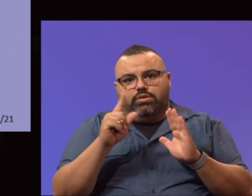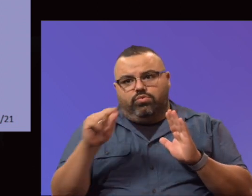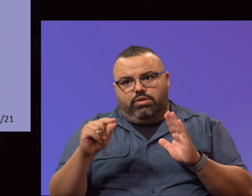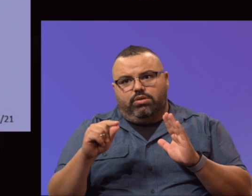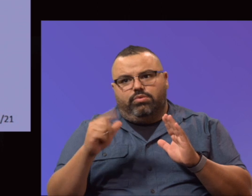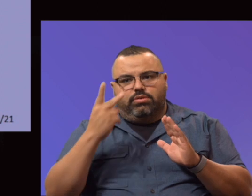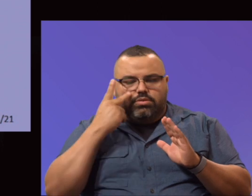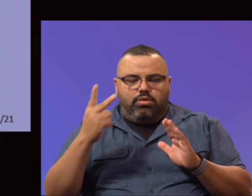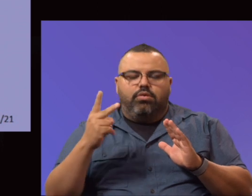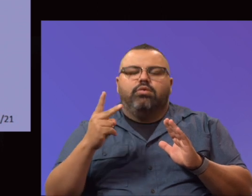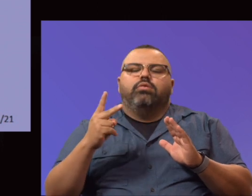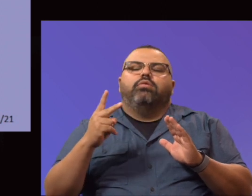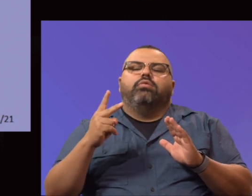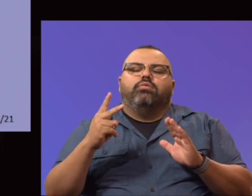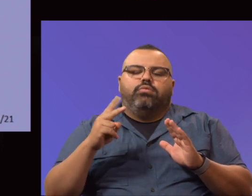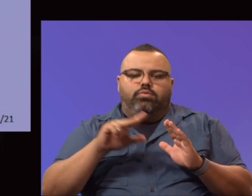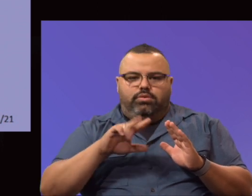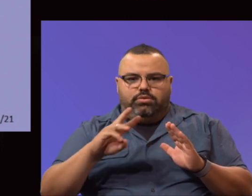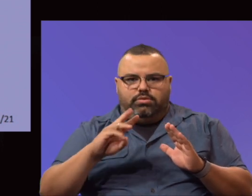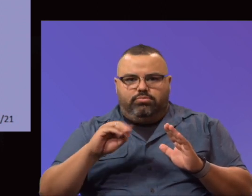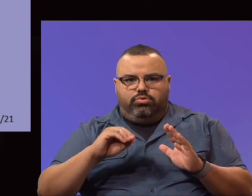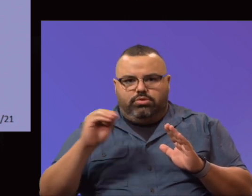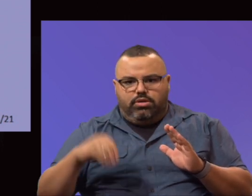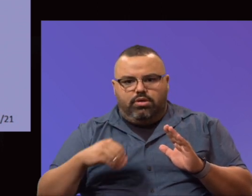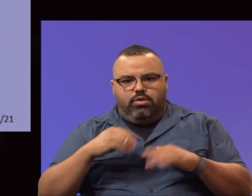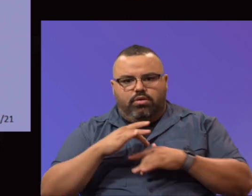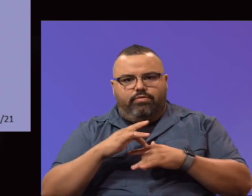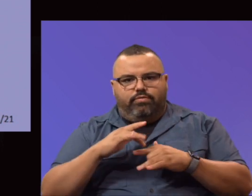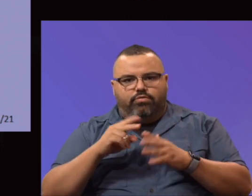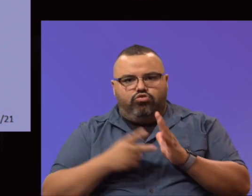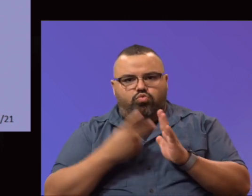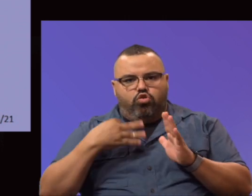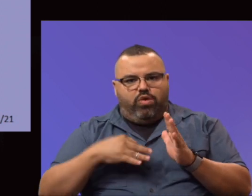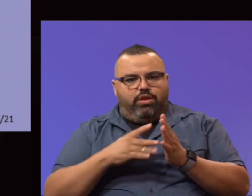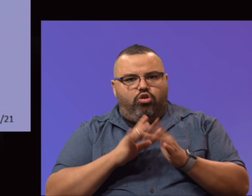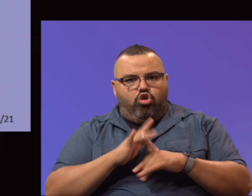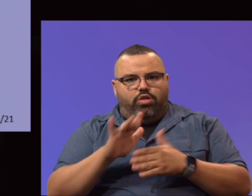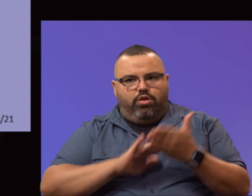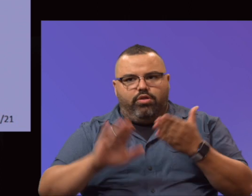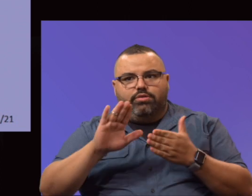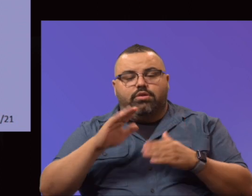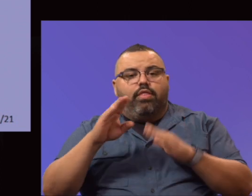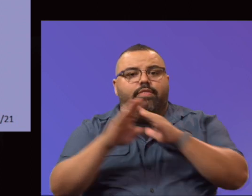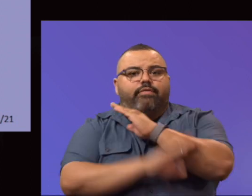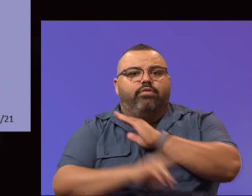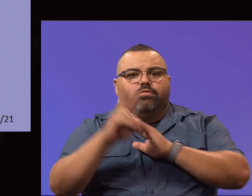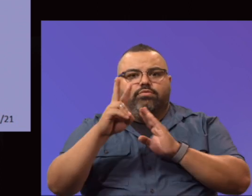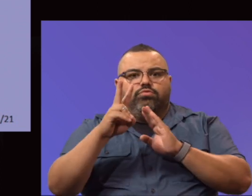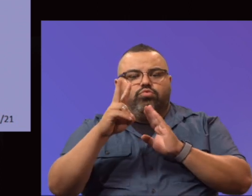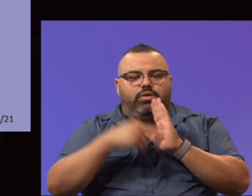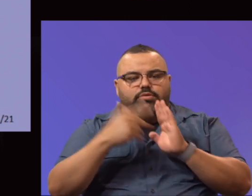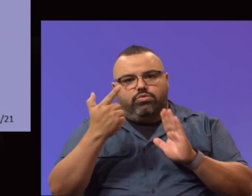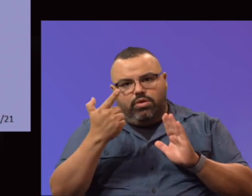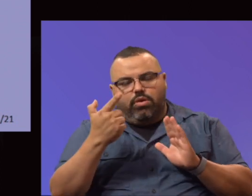about 36 percent of our enrollment was dual credit in early college high schools. The fall of 2020, it actually, 2021